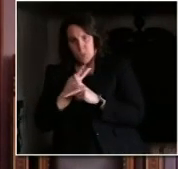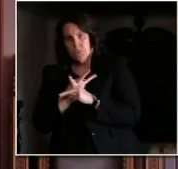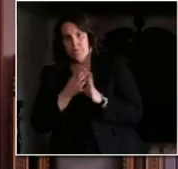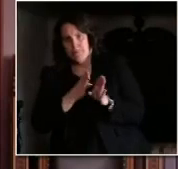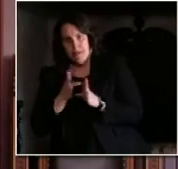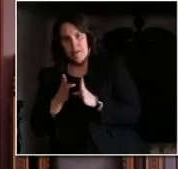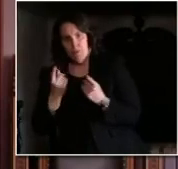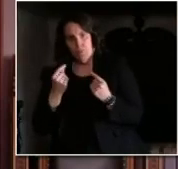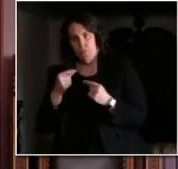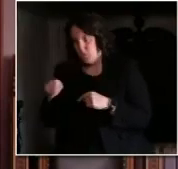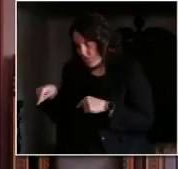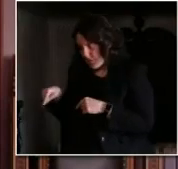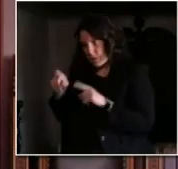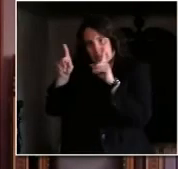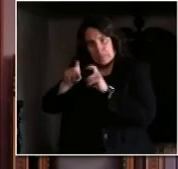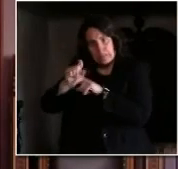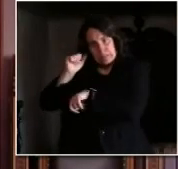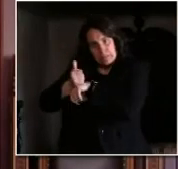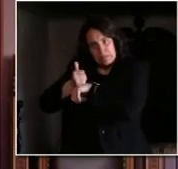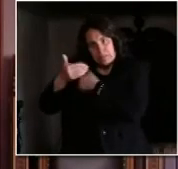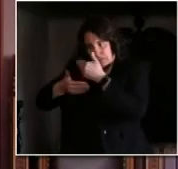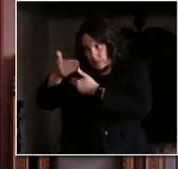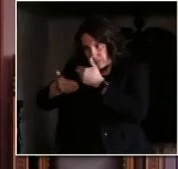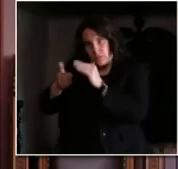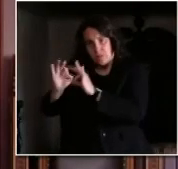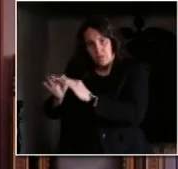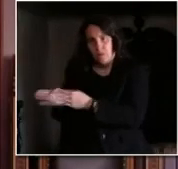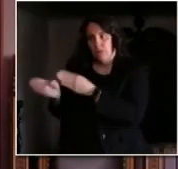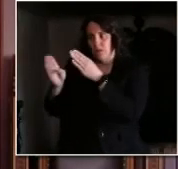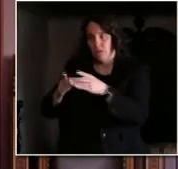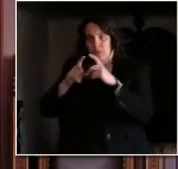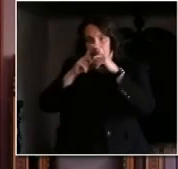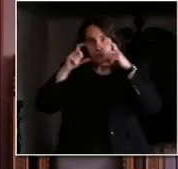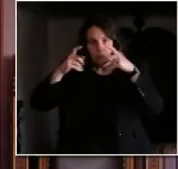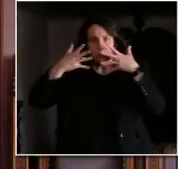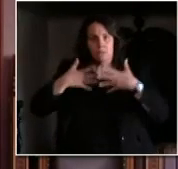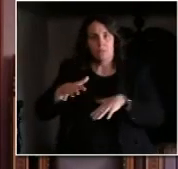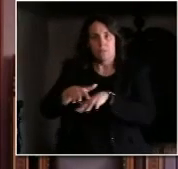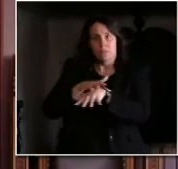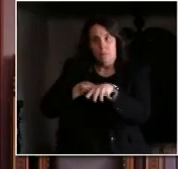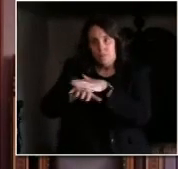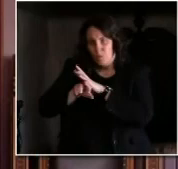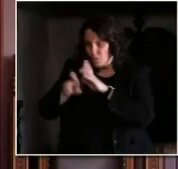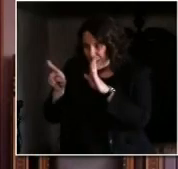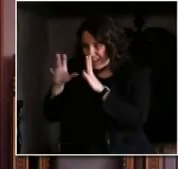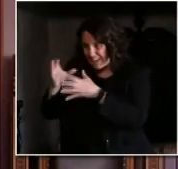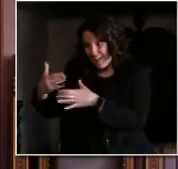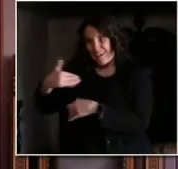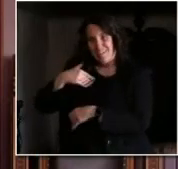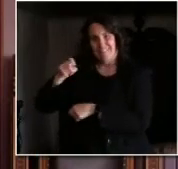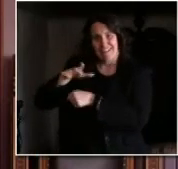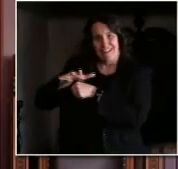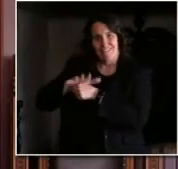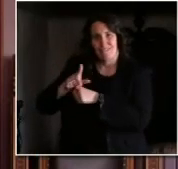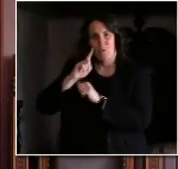we have the testing testing in place massive testing for the people of Wisconsin to keep them healthy the